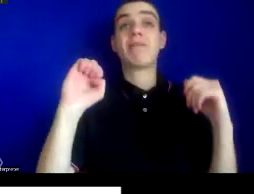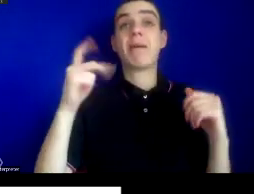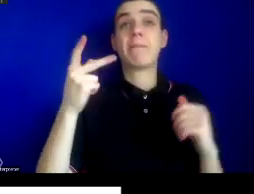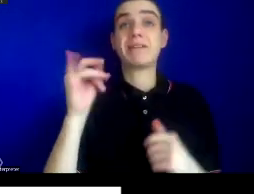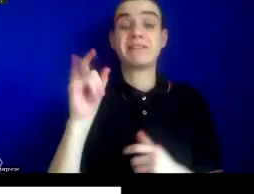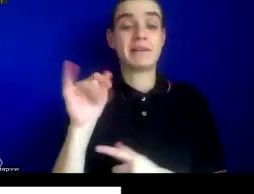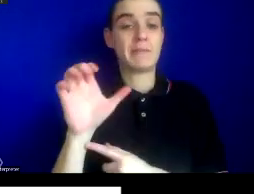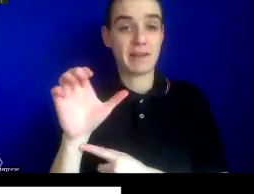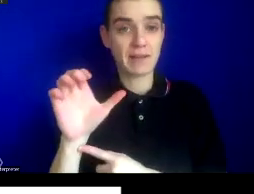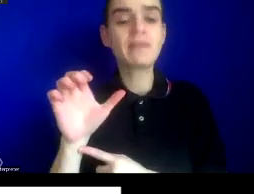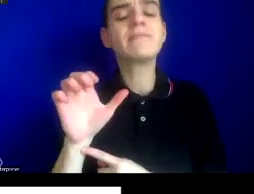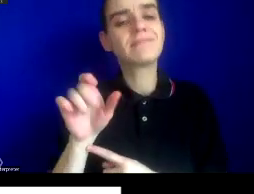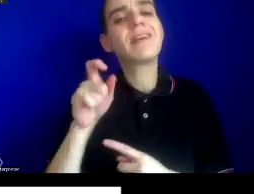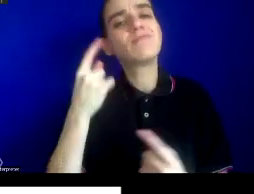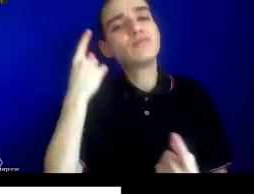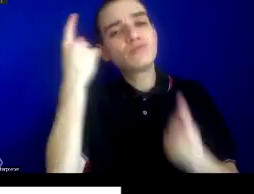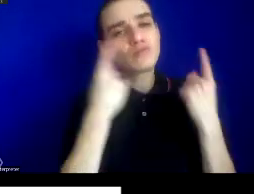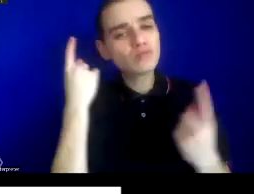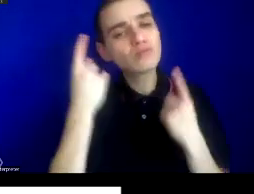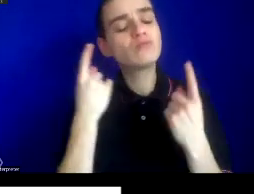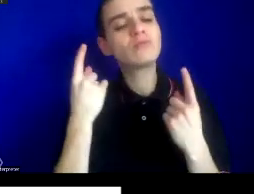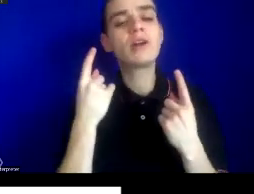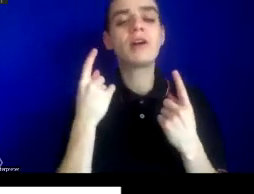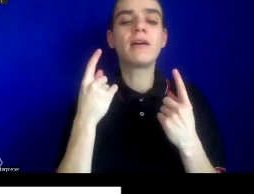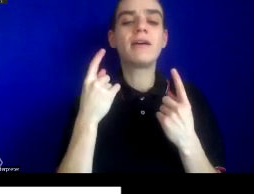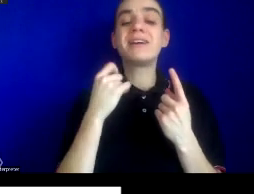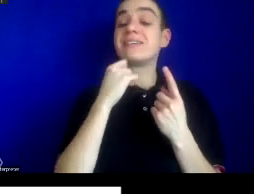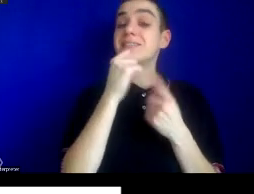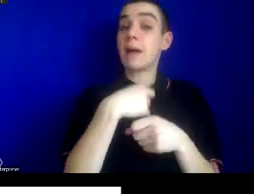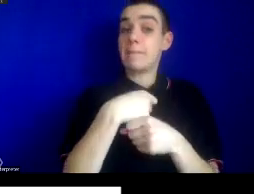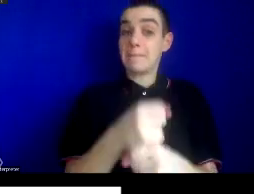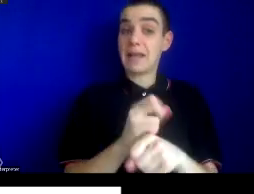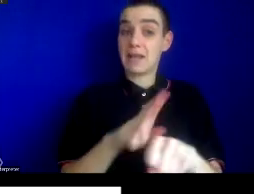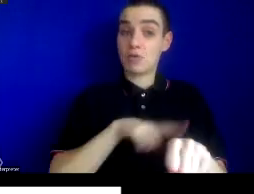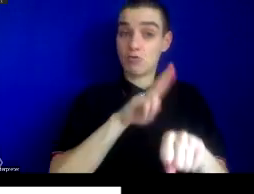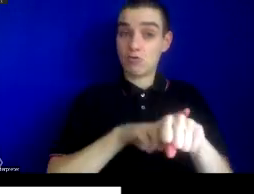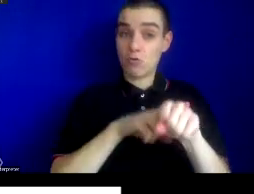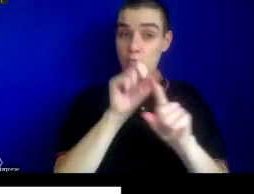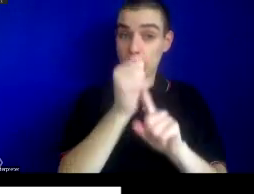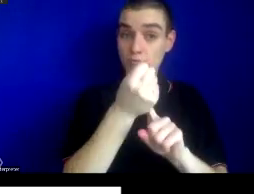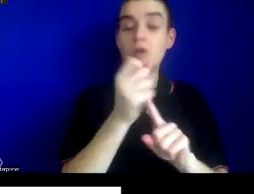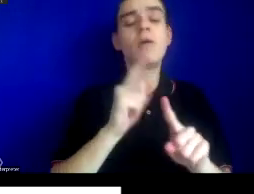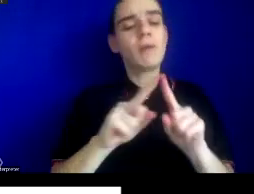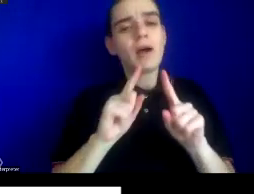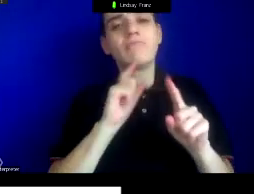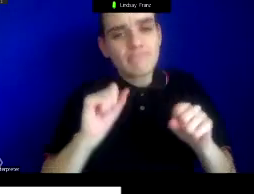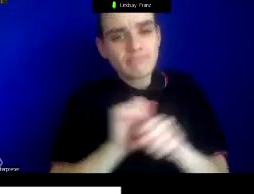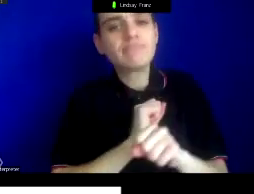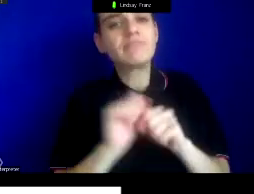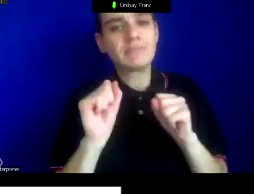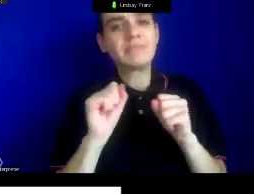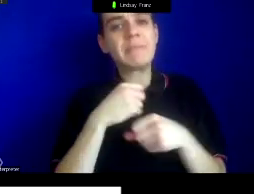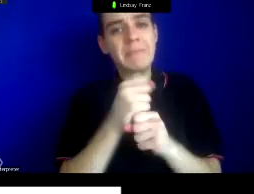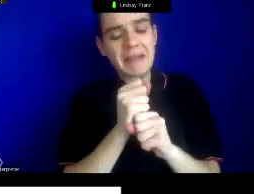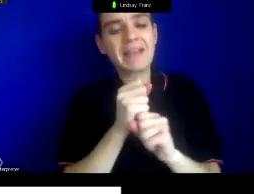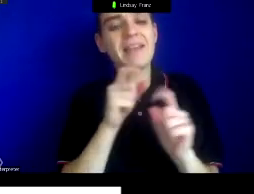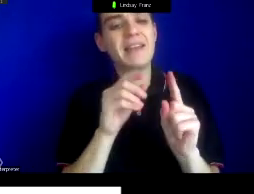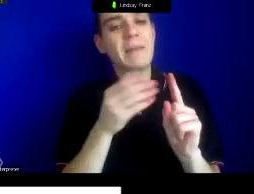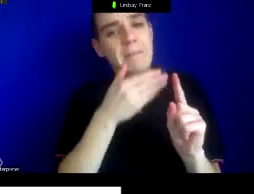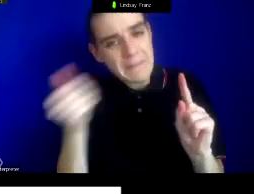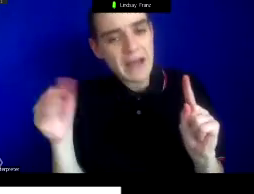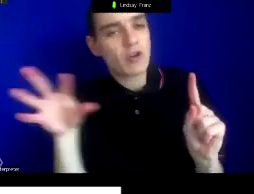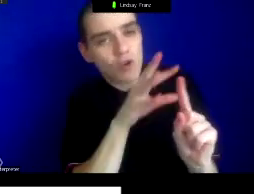in many ways as not creating abnormal situations, but rather sharpening existing behaviors, which portray